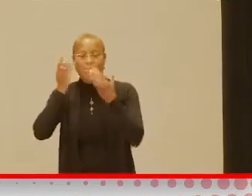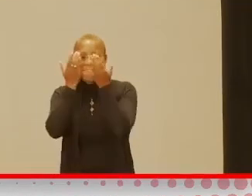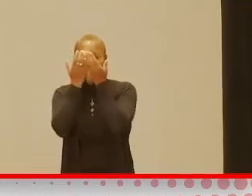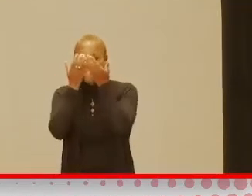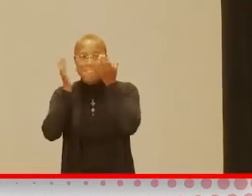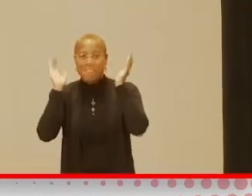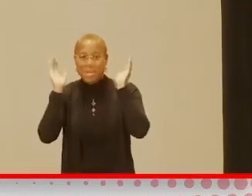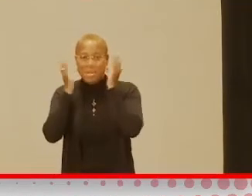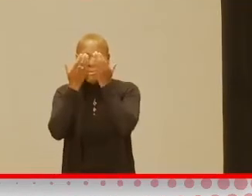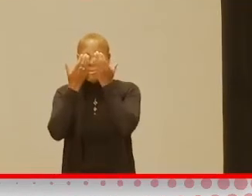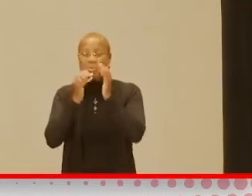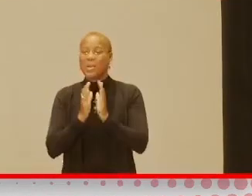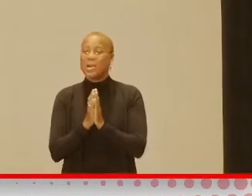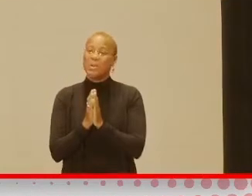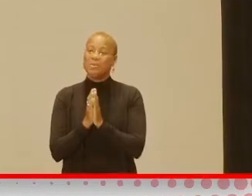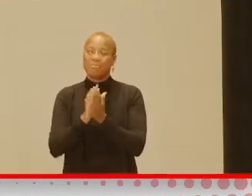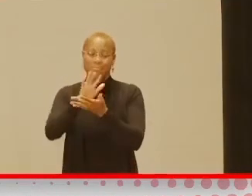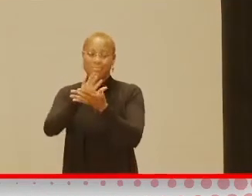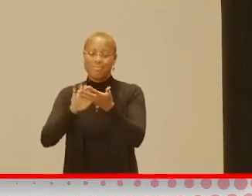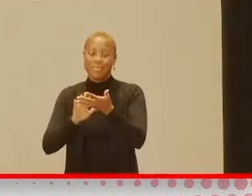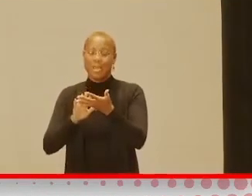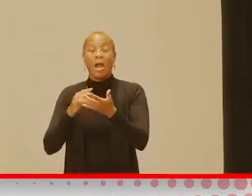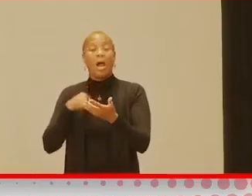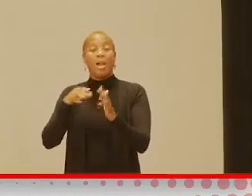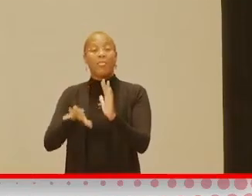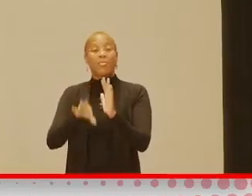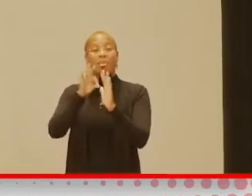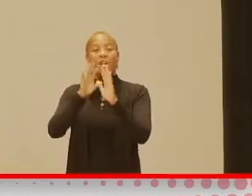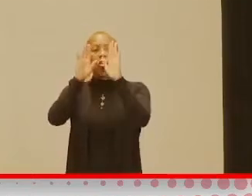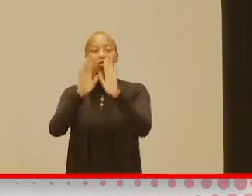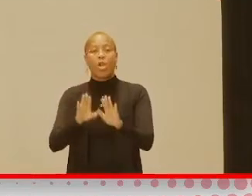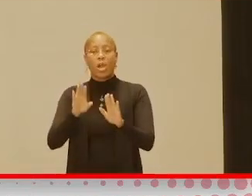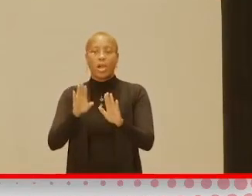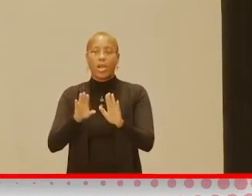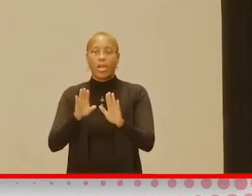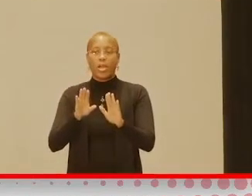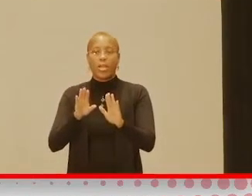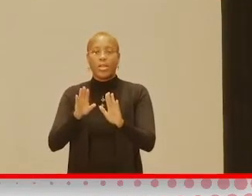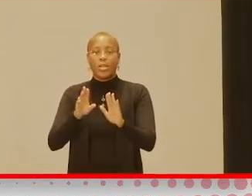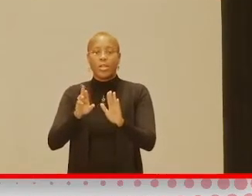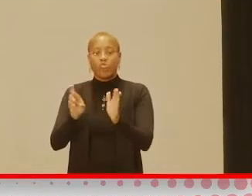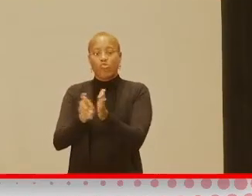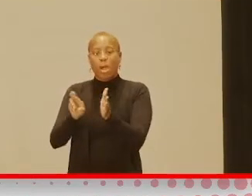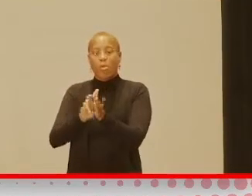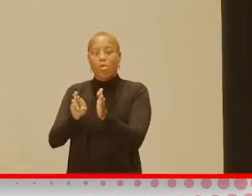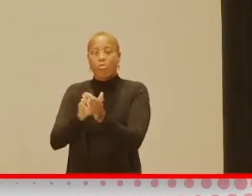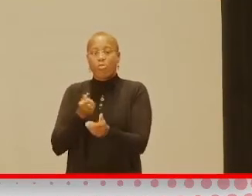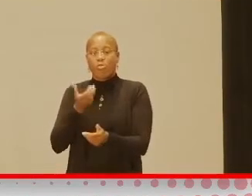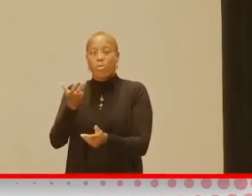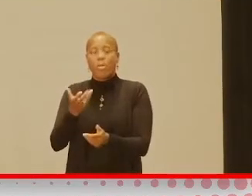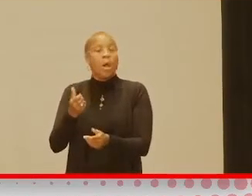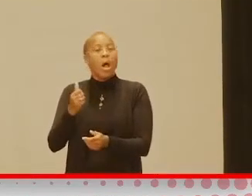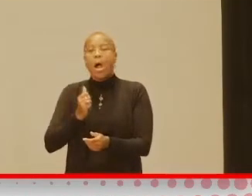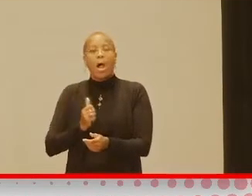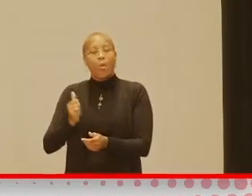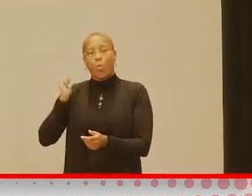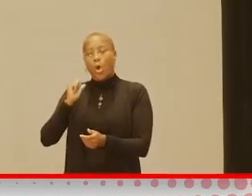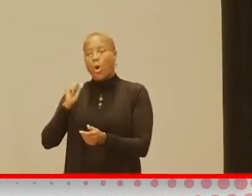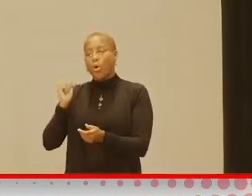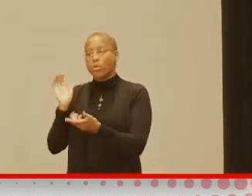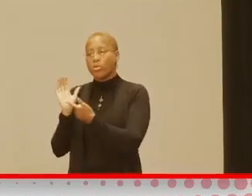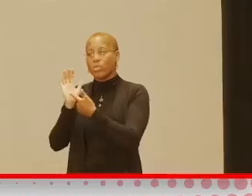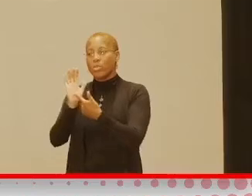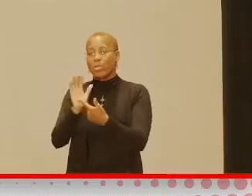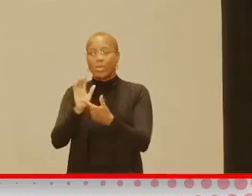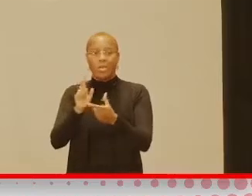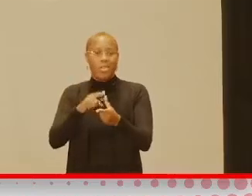things. Found a great nursery rhyme. And I'm not actually going to play this right now because then I